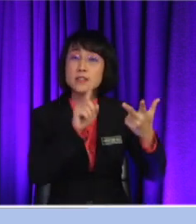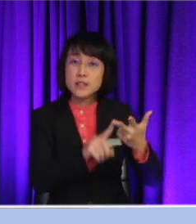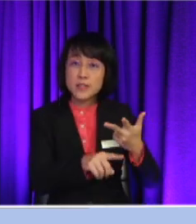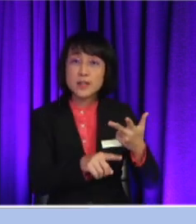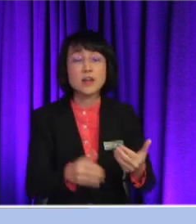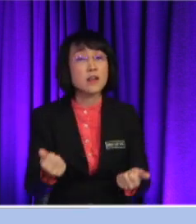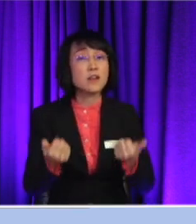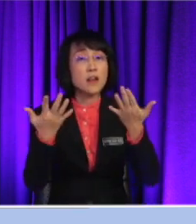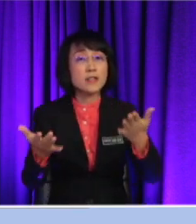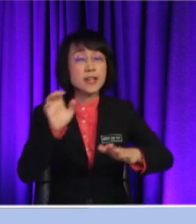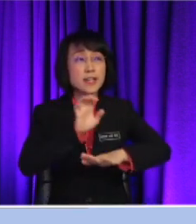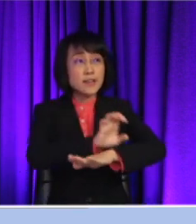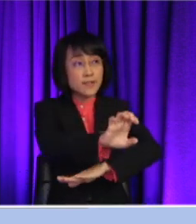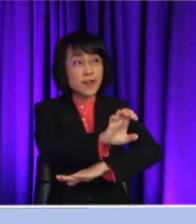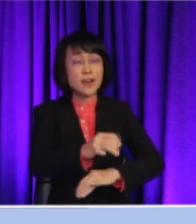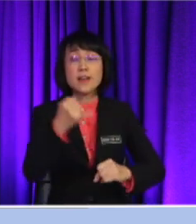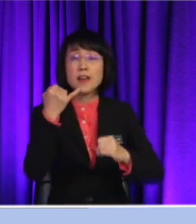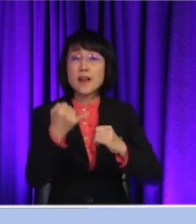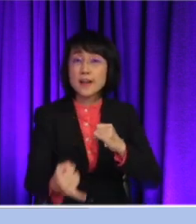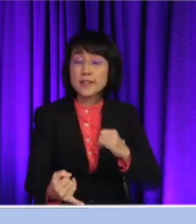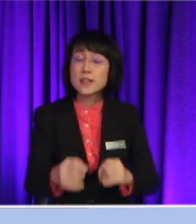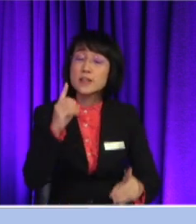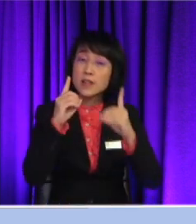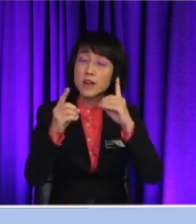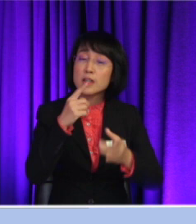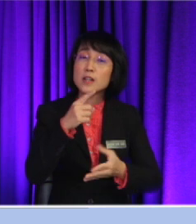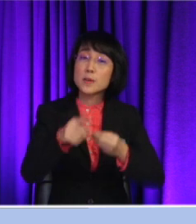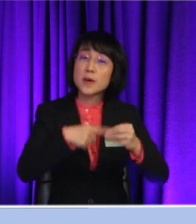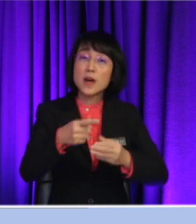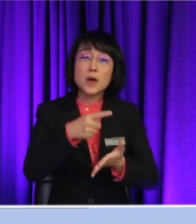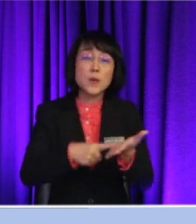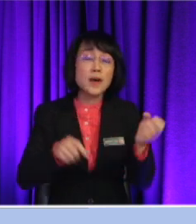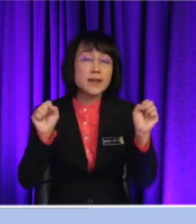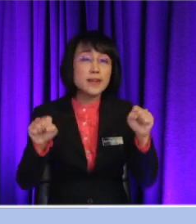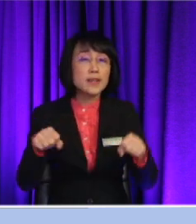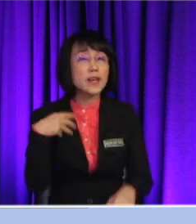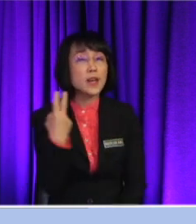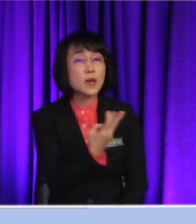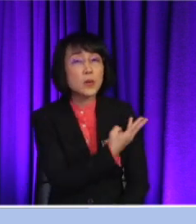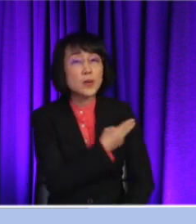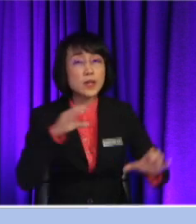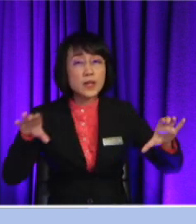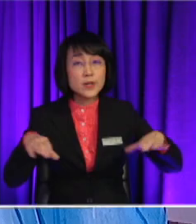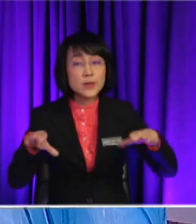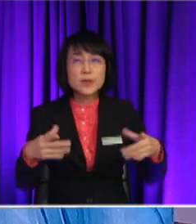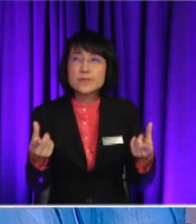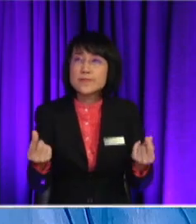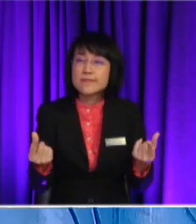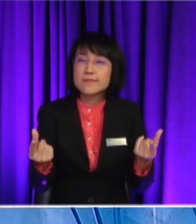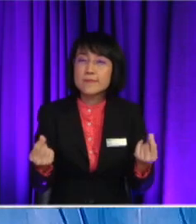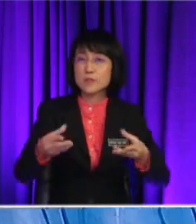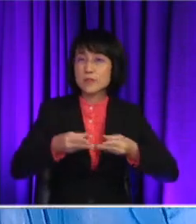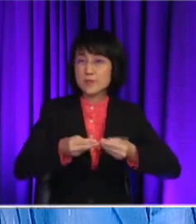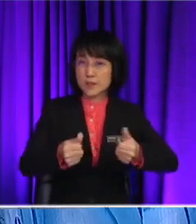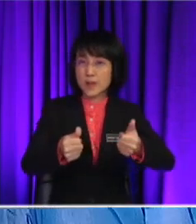cause and effect And the last one, we will talk about what can we do to solve a common issue Okay Alright